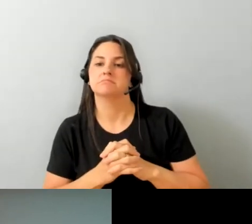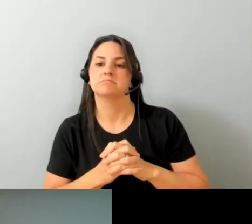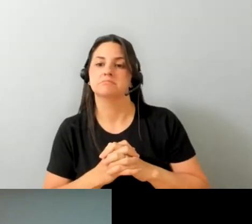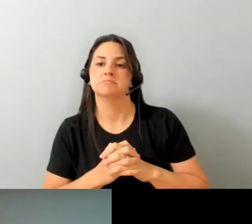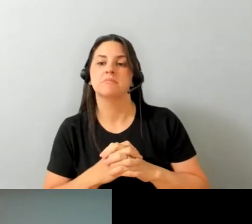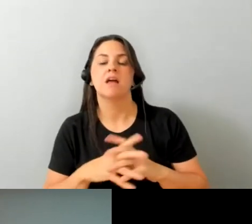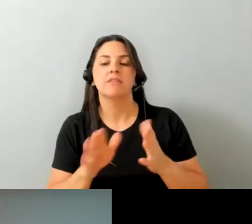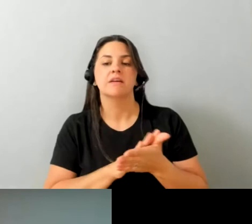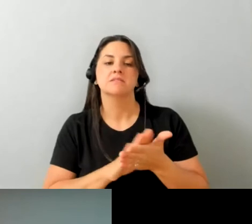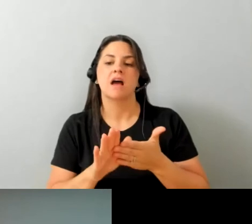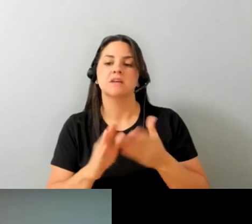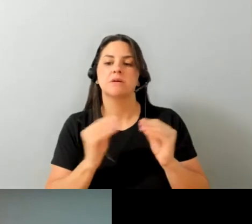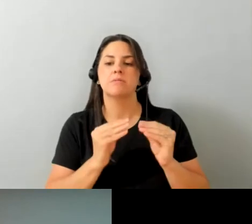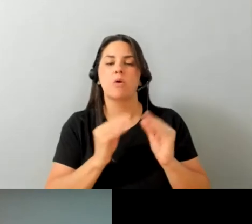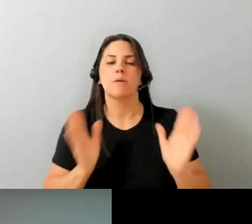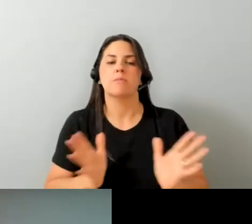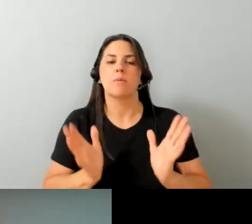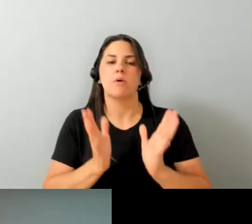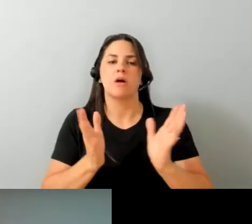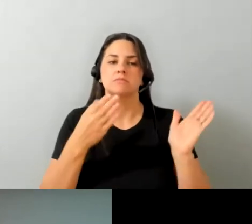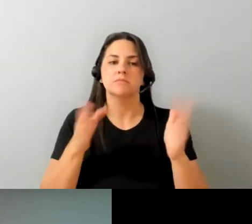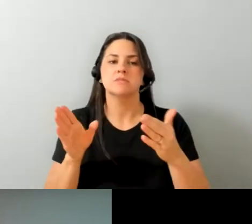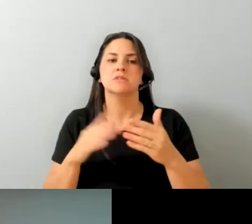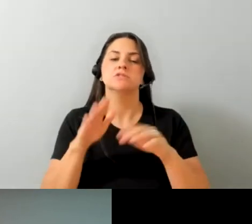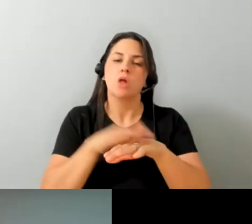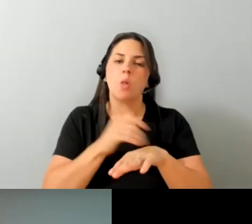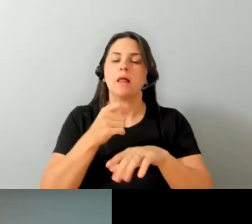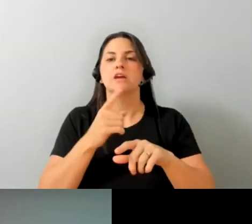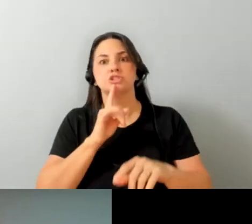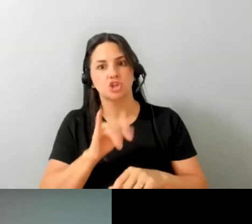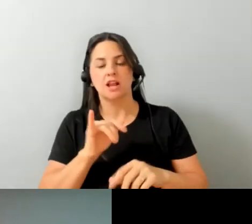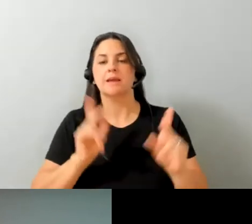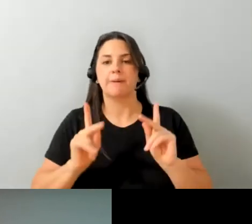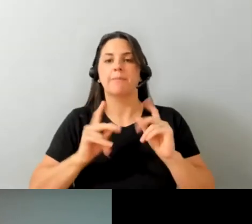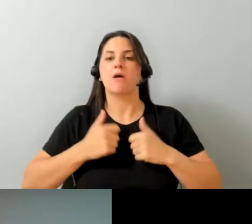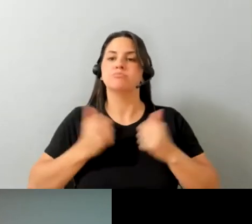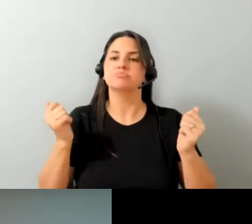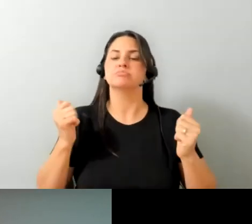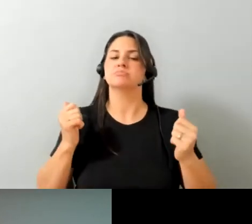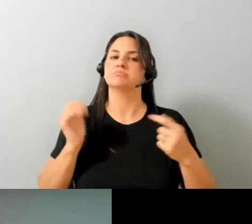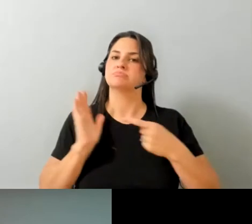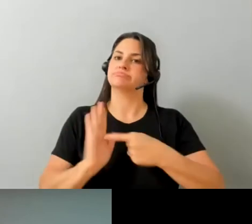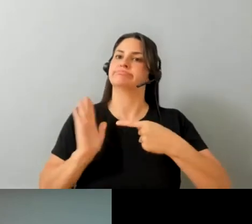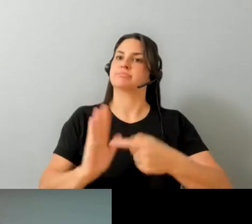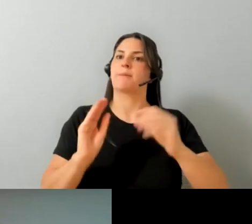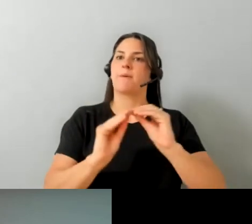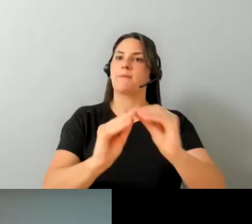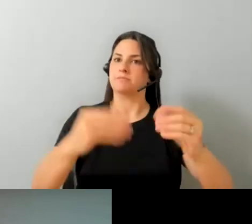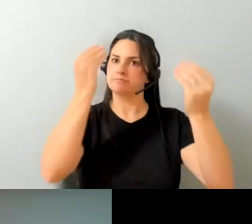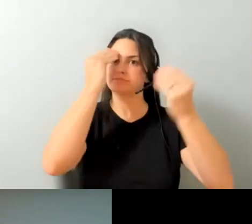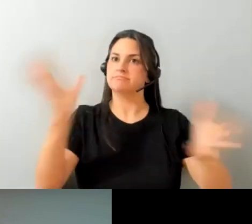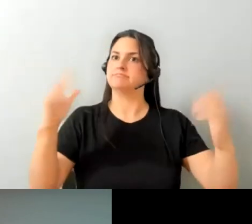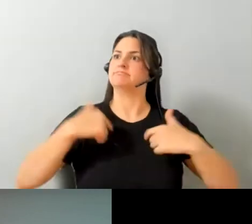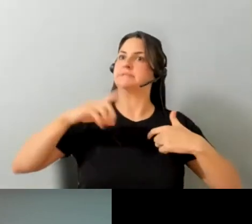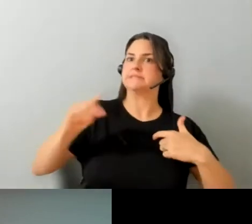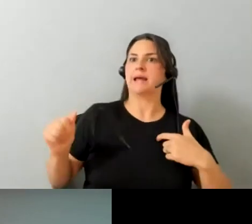towards that more and more slowly but surely people are coming out more and more saying that they are disabled more so